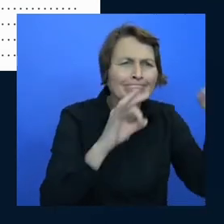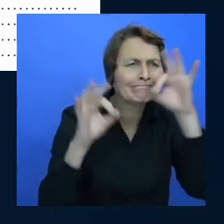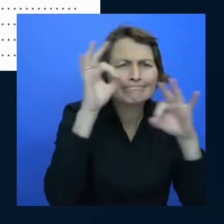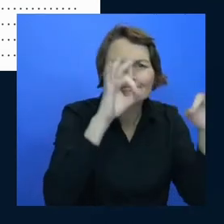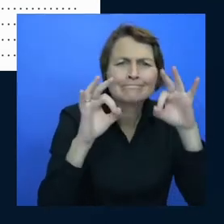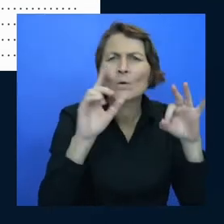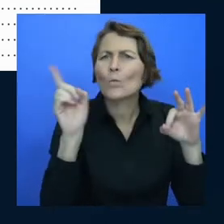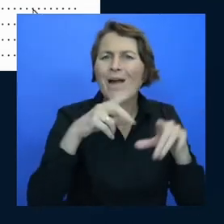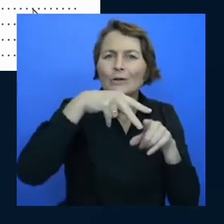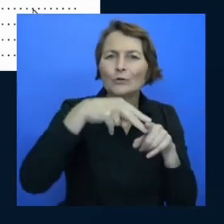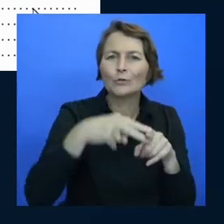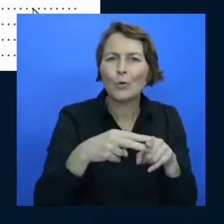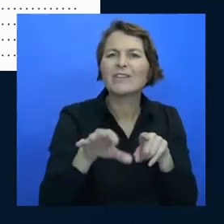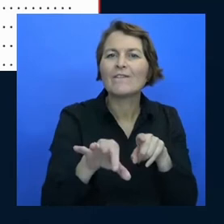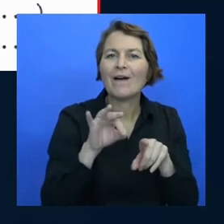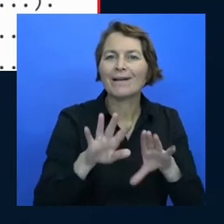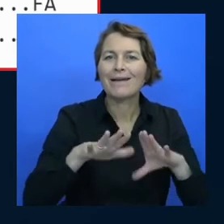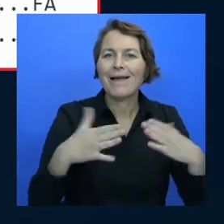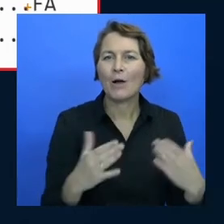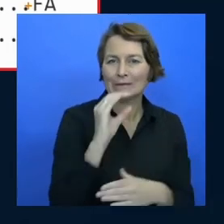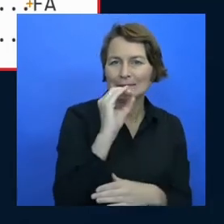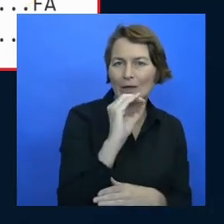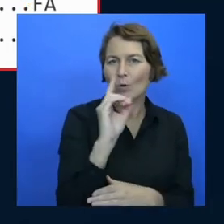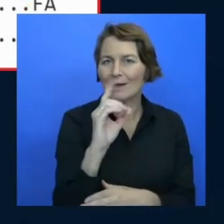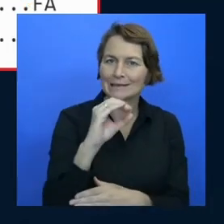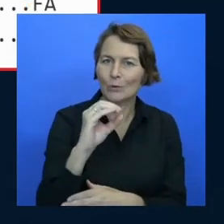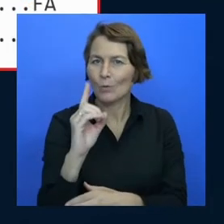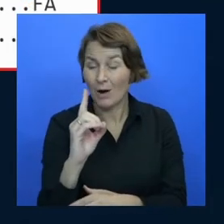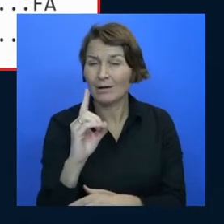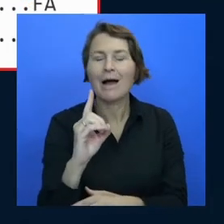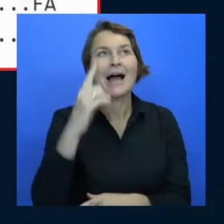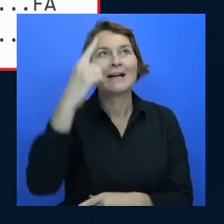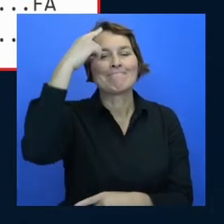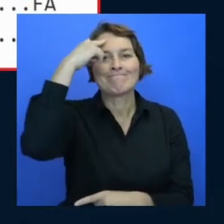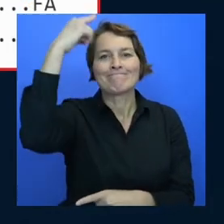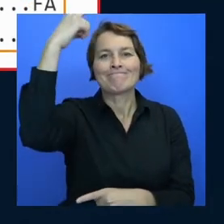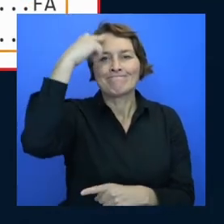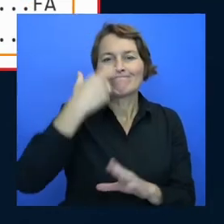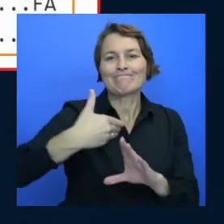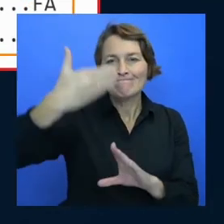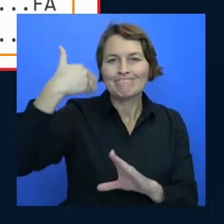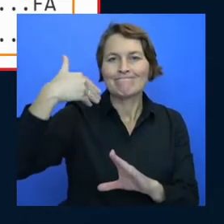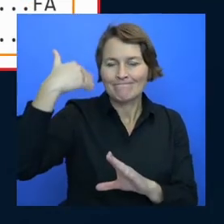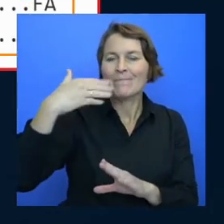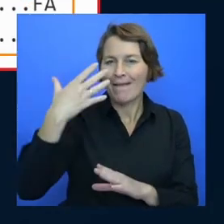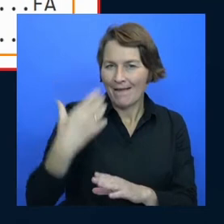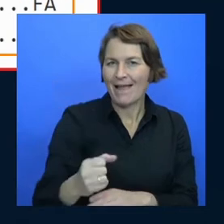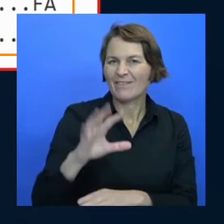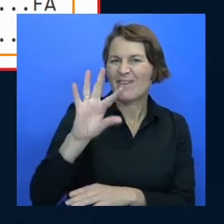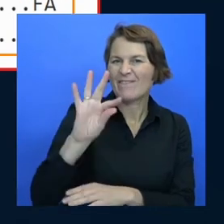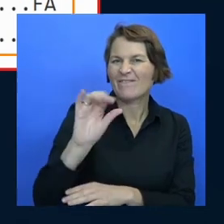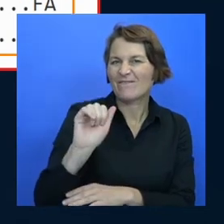and i remember one day that someone told me that a fat file system the file